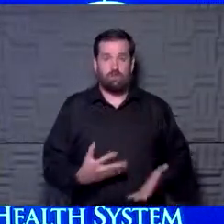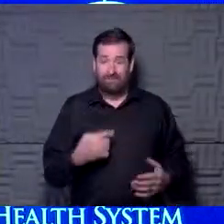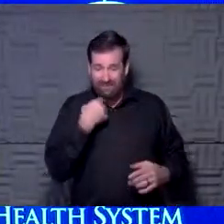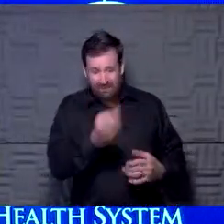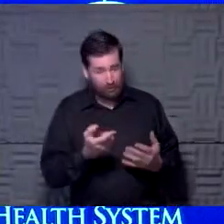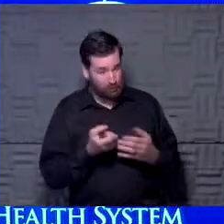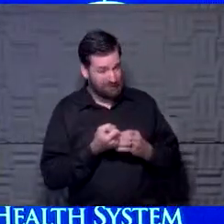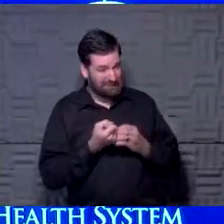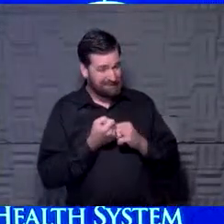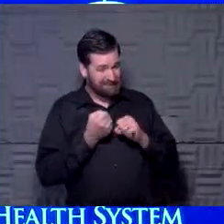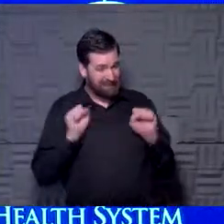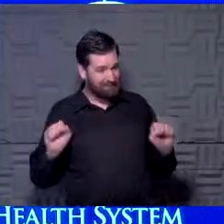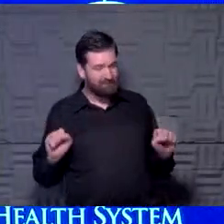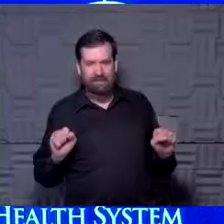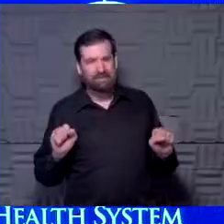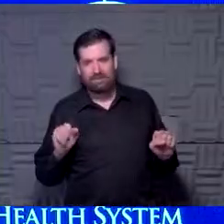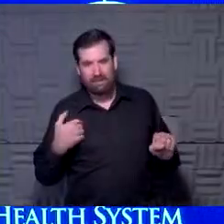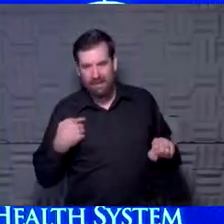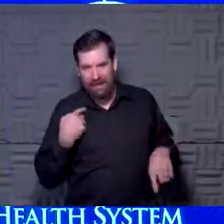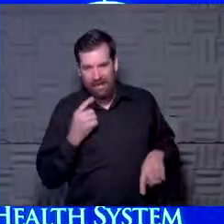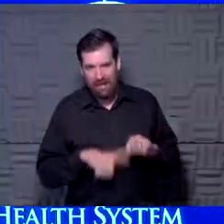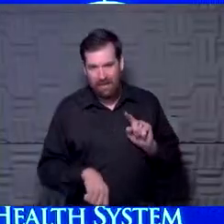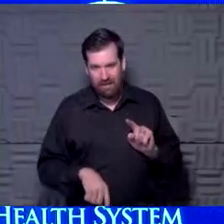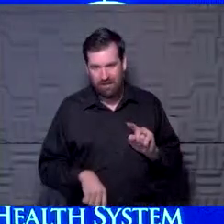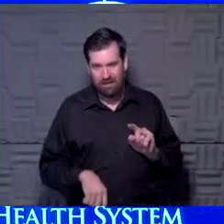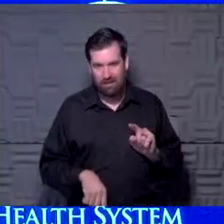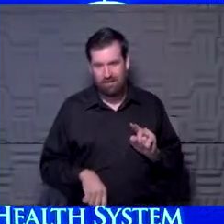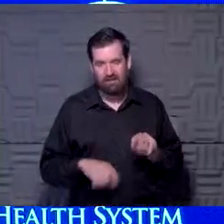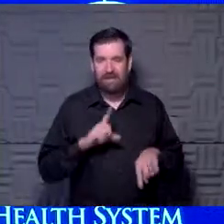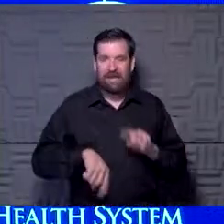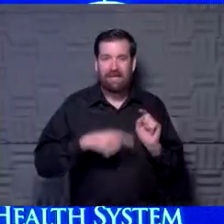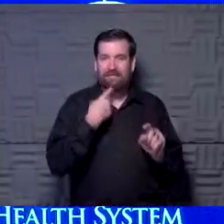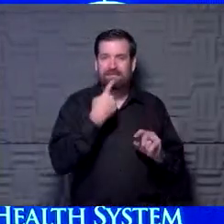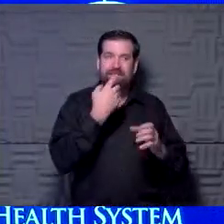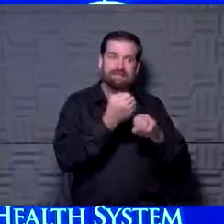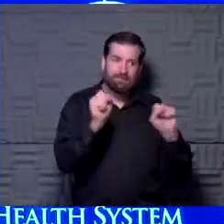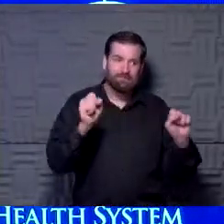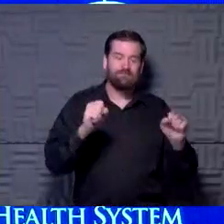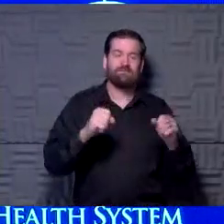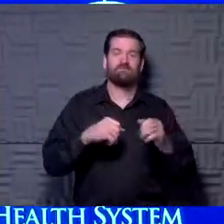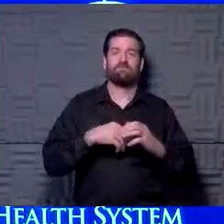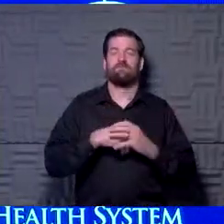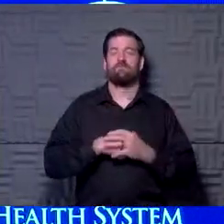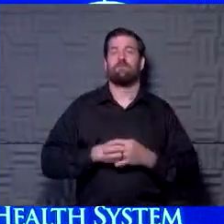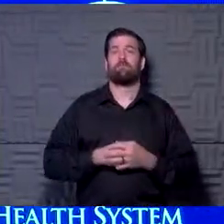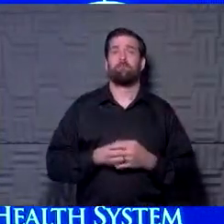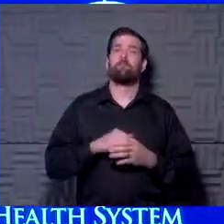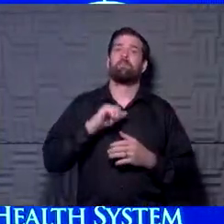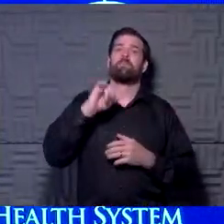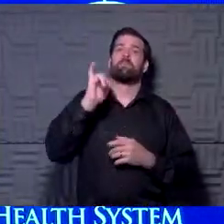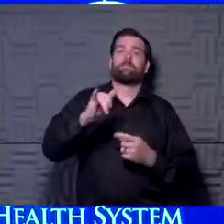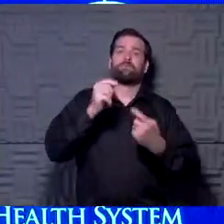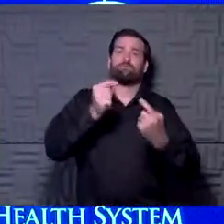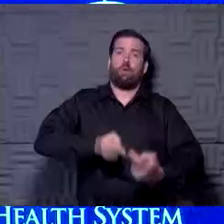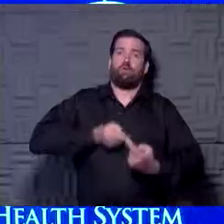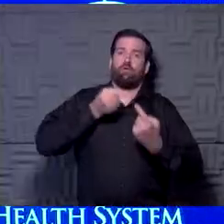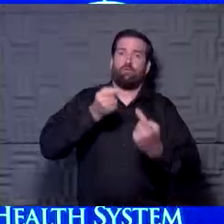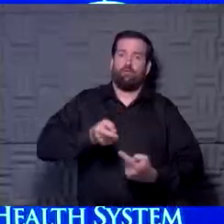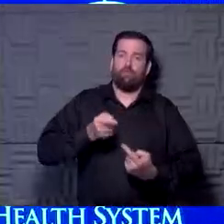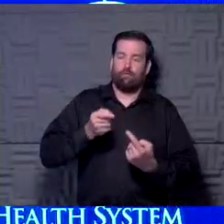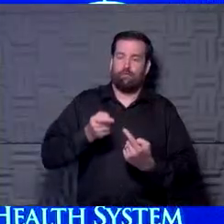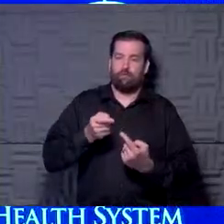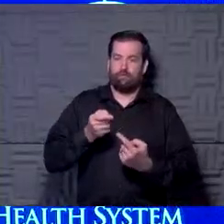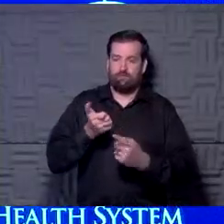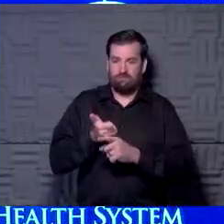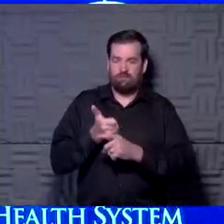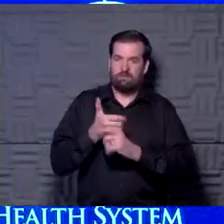that's safe. Right. I can't tell you that it's safe. And I think that's the struggle because you don't want to put a patient who's